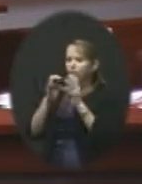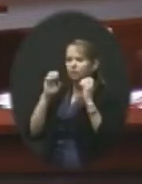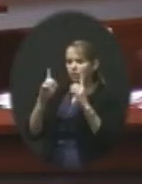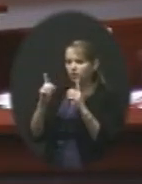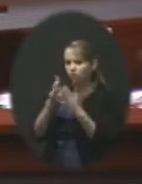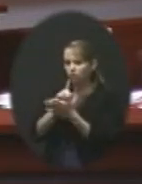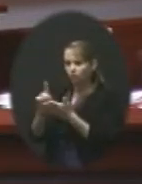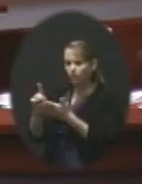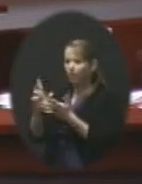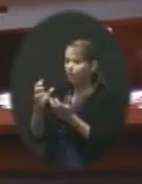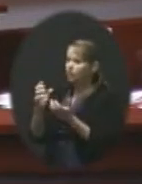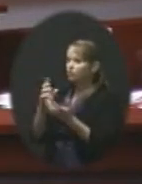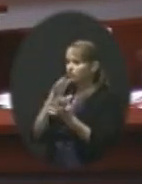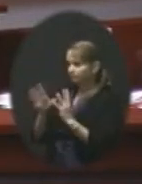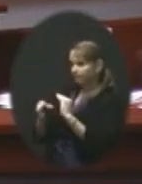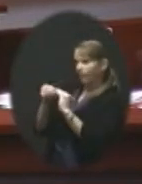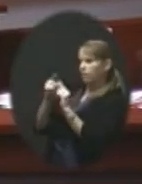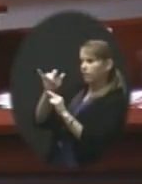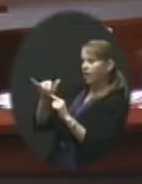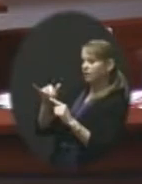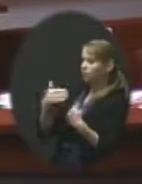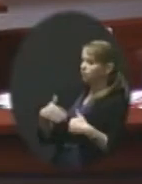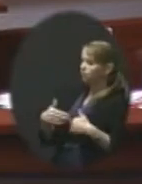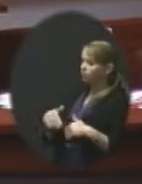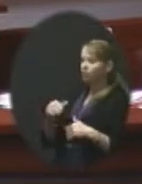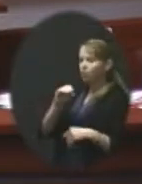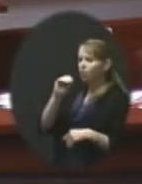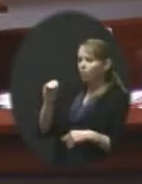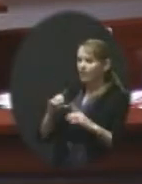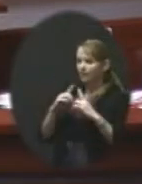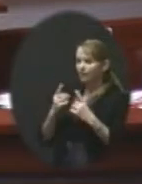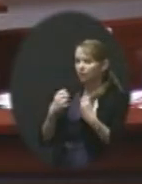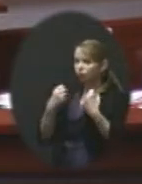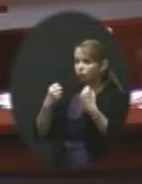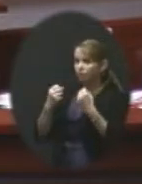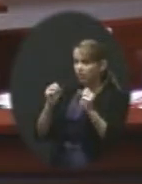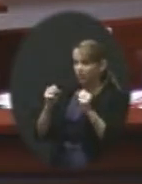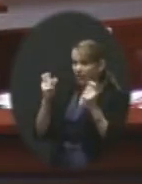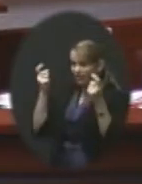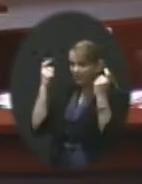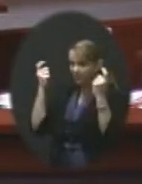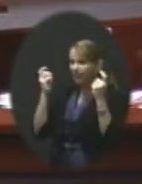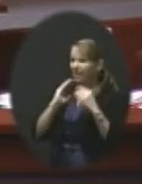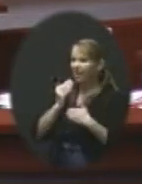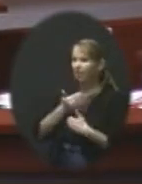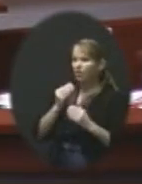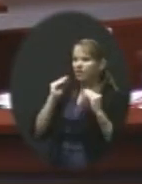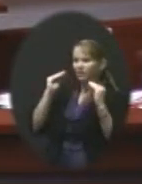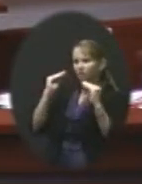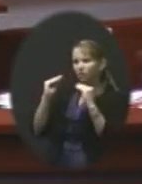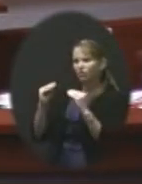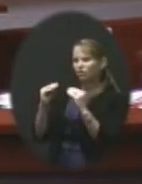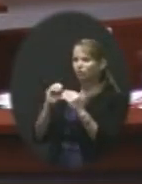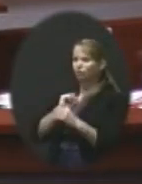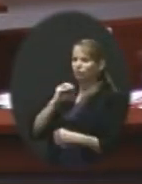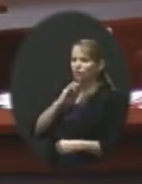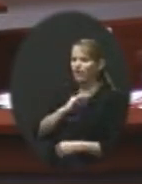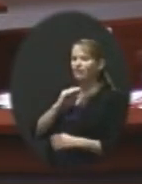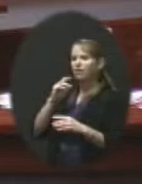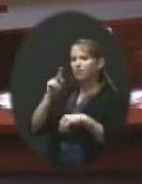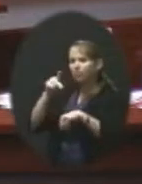really the strength of the Olathe District that we can celebrate this month is our instructional staff, our principals, our support staff,